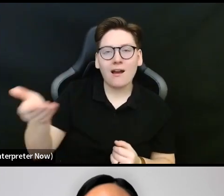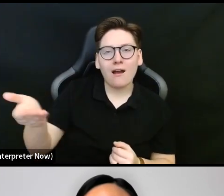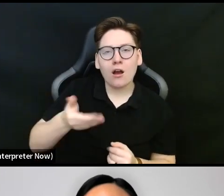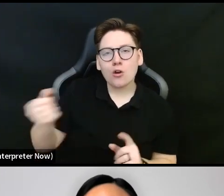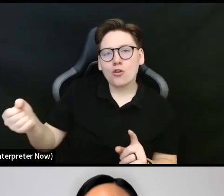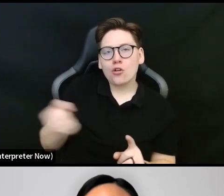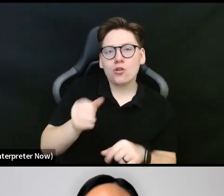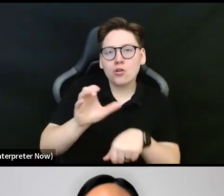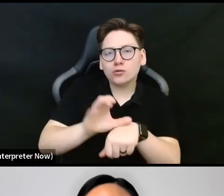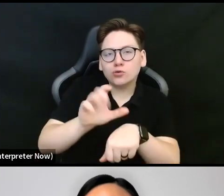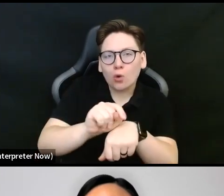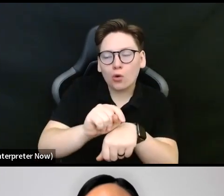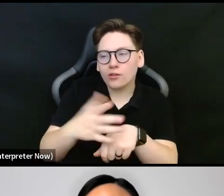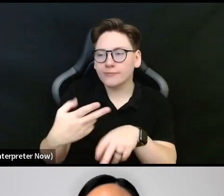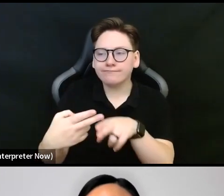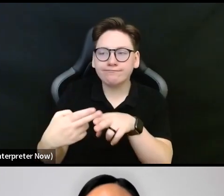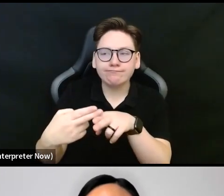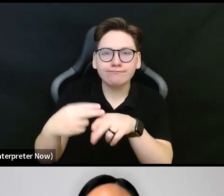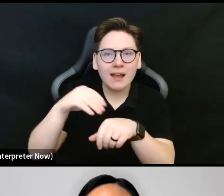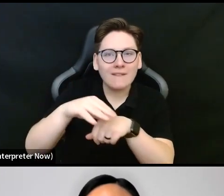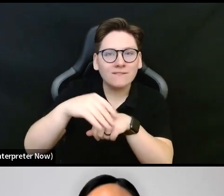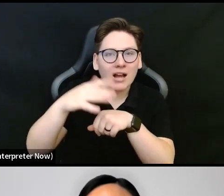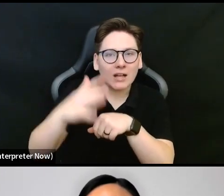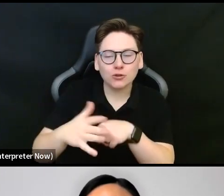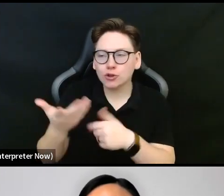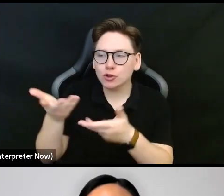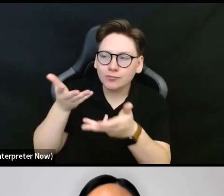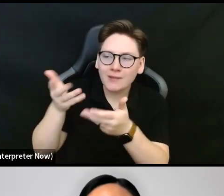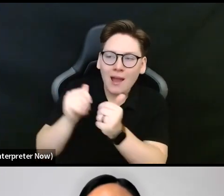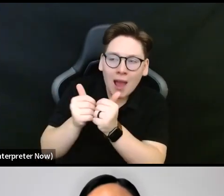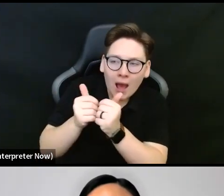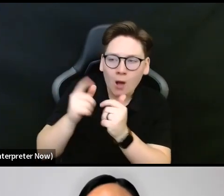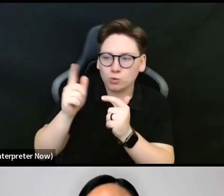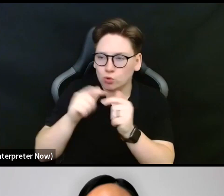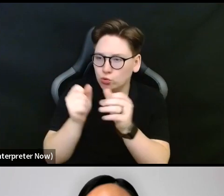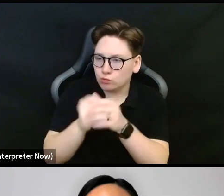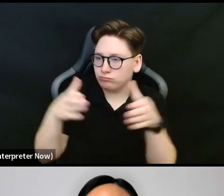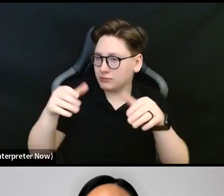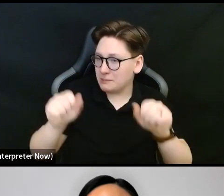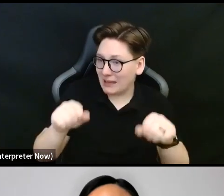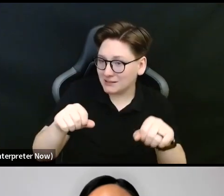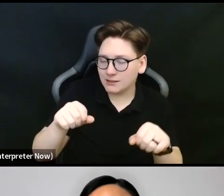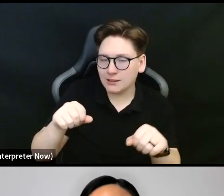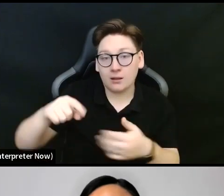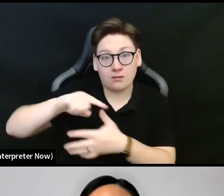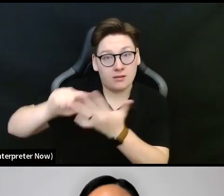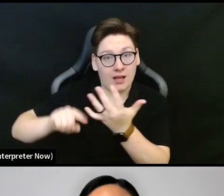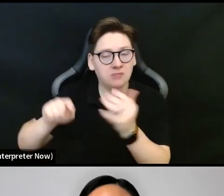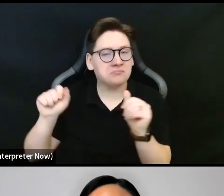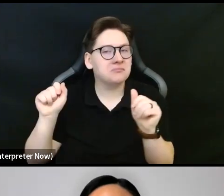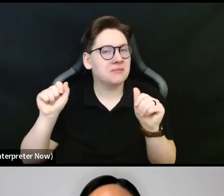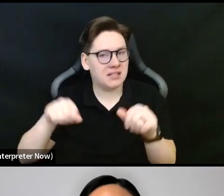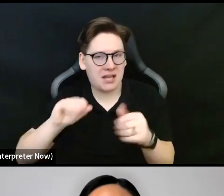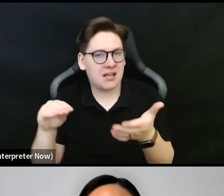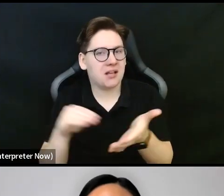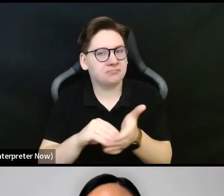advisors for their capacity building project, and those are eligible expenses as well.